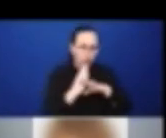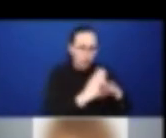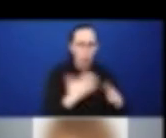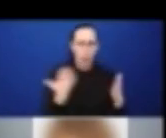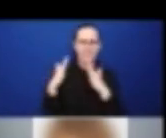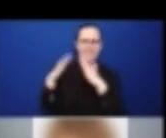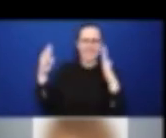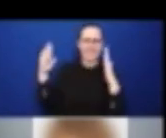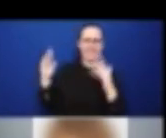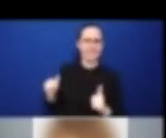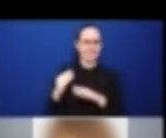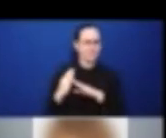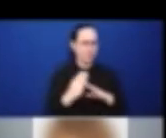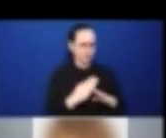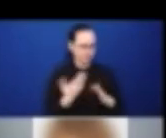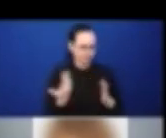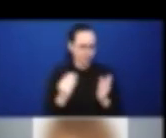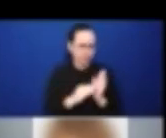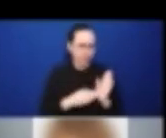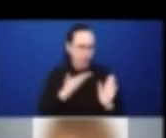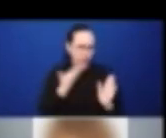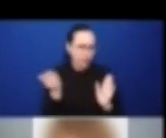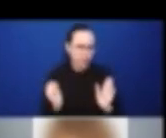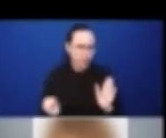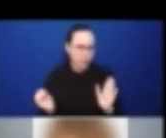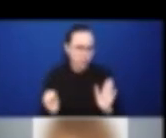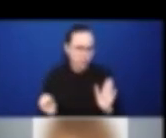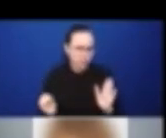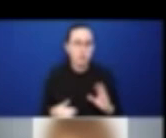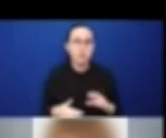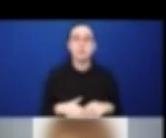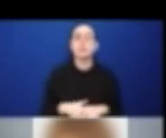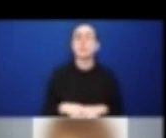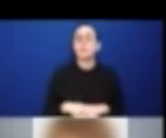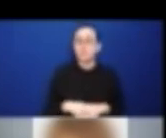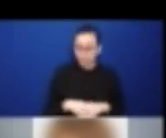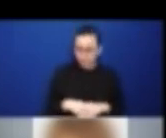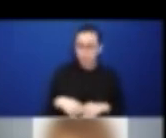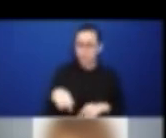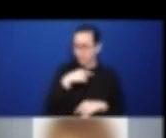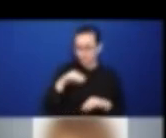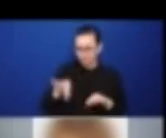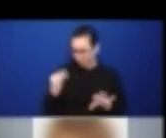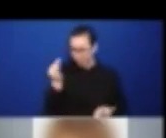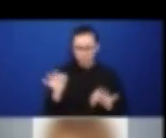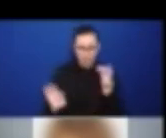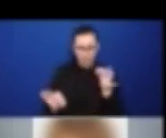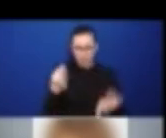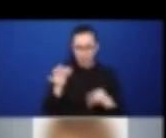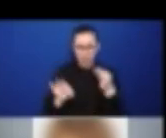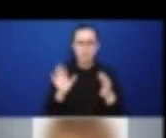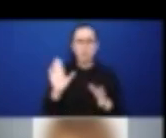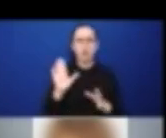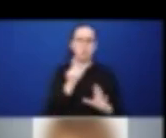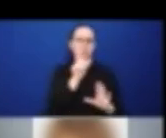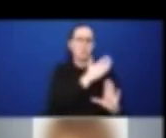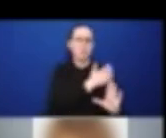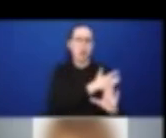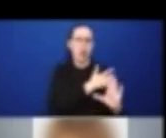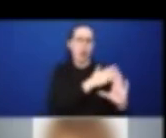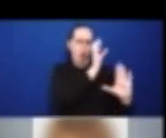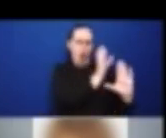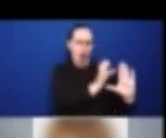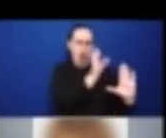closely into some of the policies and provinces. We identified that most directions they are around creating